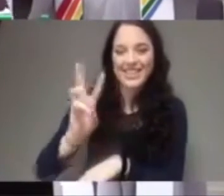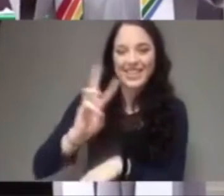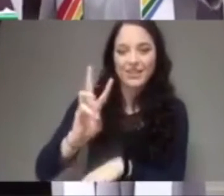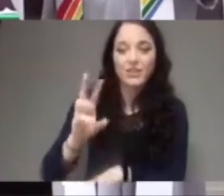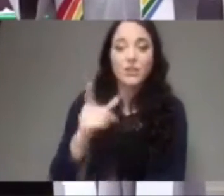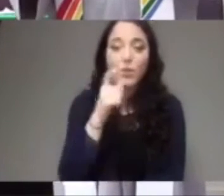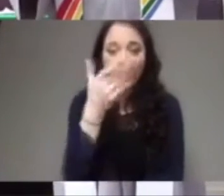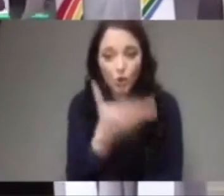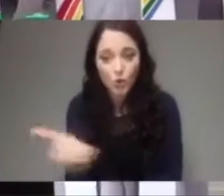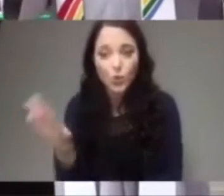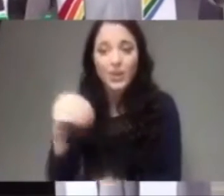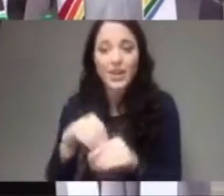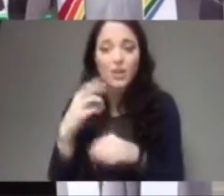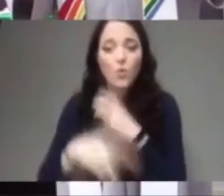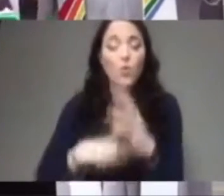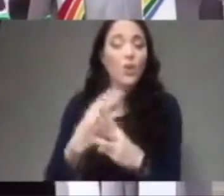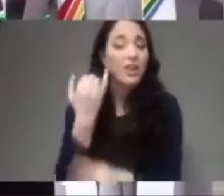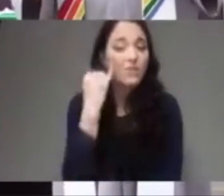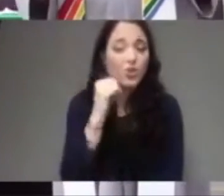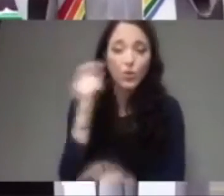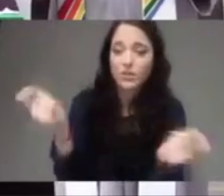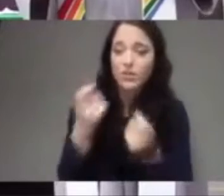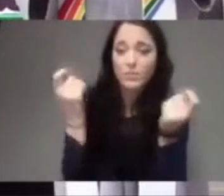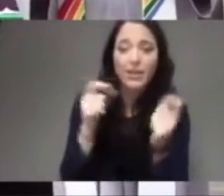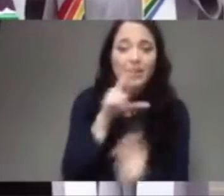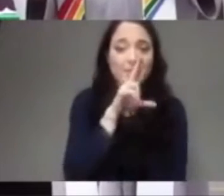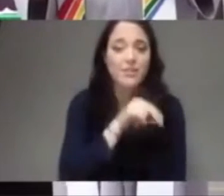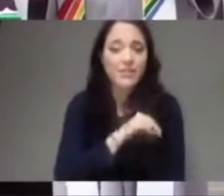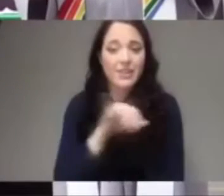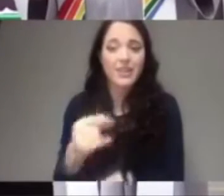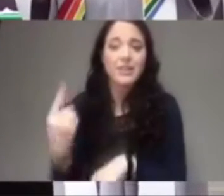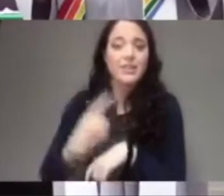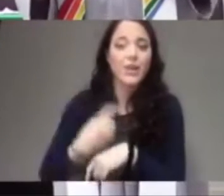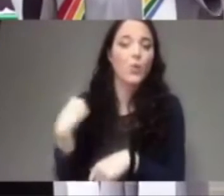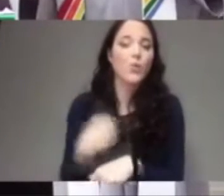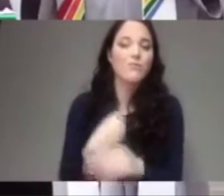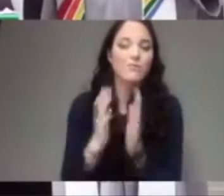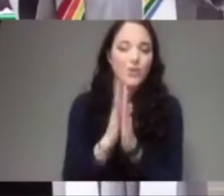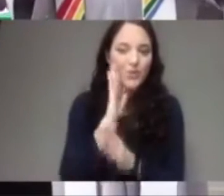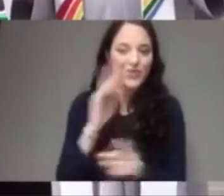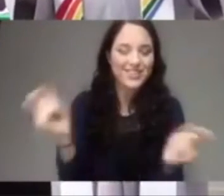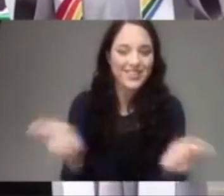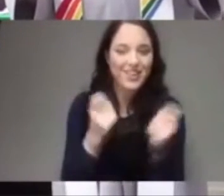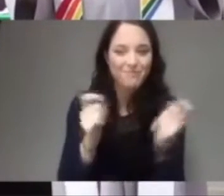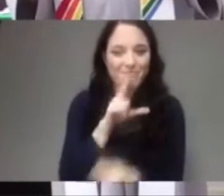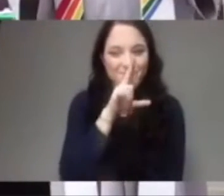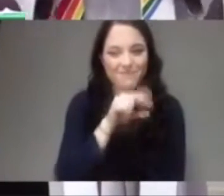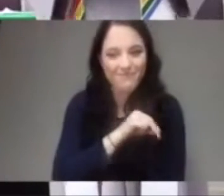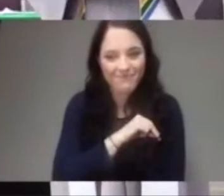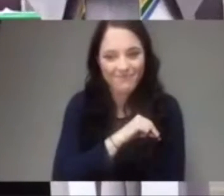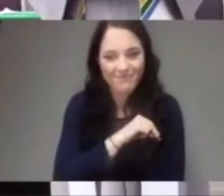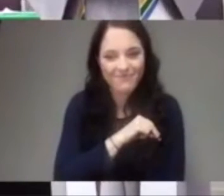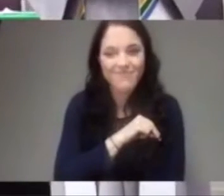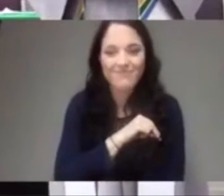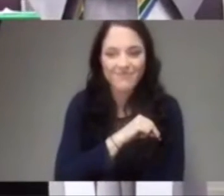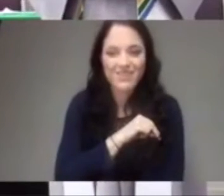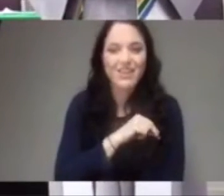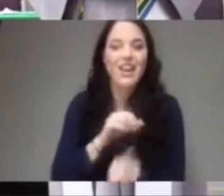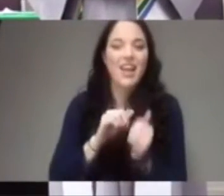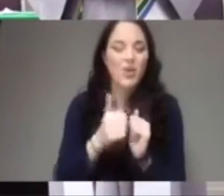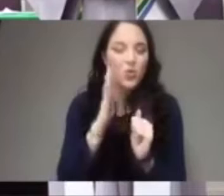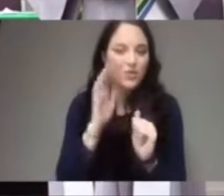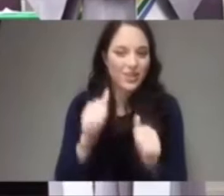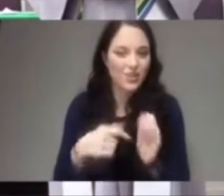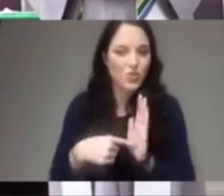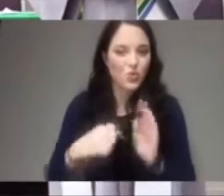celebrate Thanksgiving as a day, we pray that you'll celebrate Thanksgiving as a way of living. And now I'm so pleased